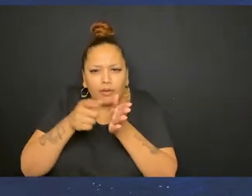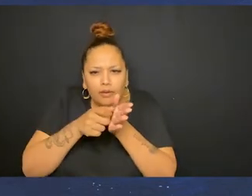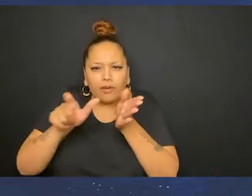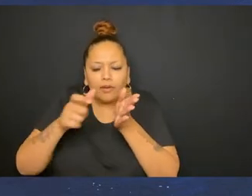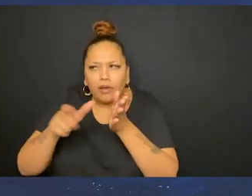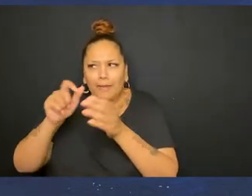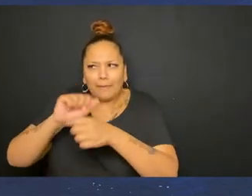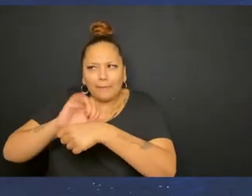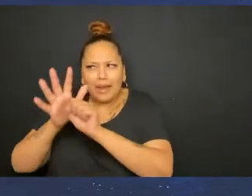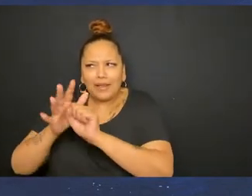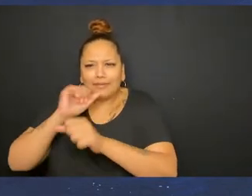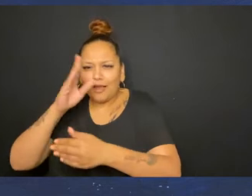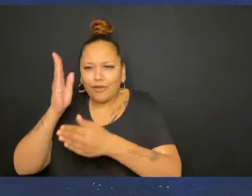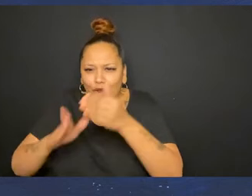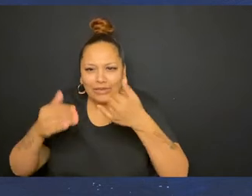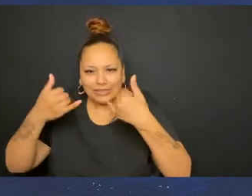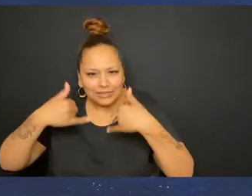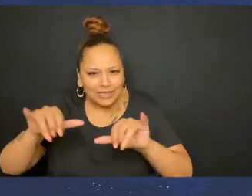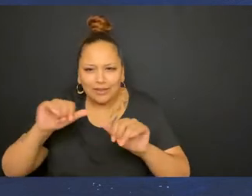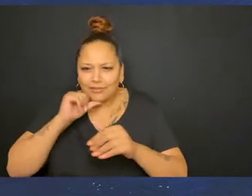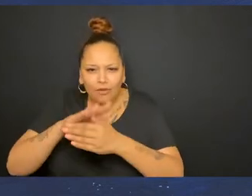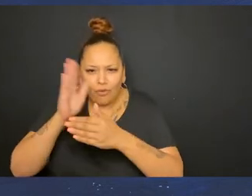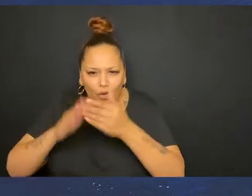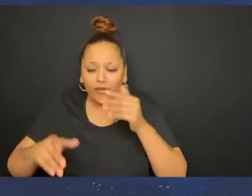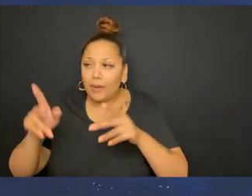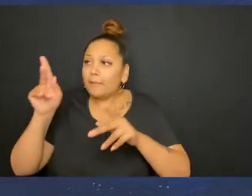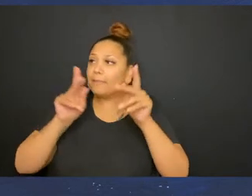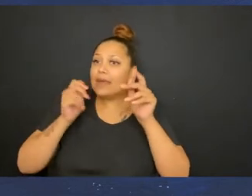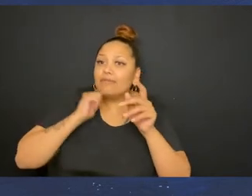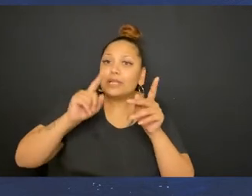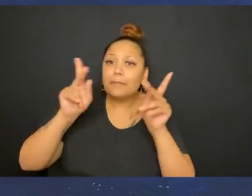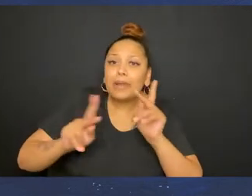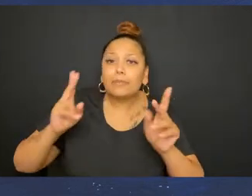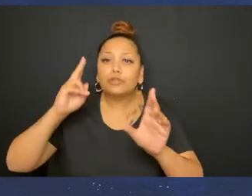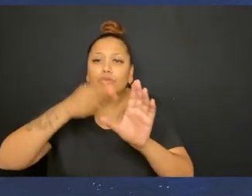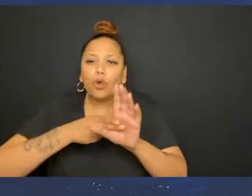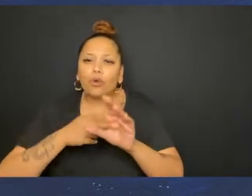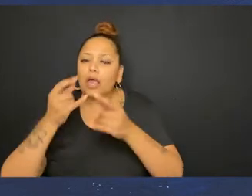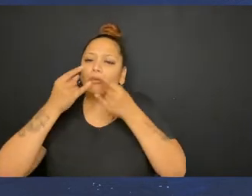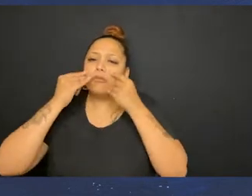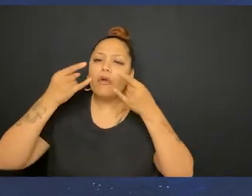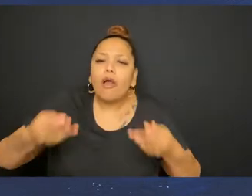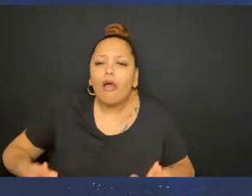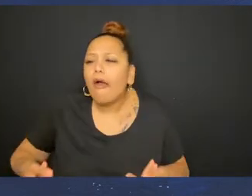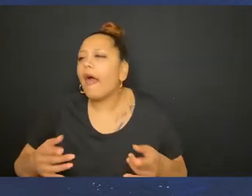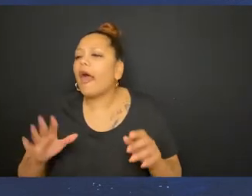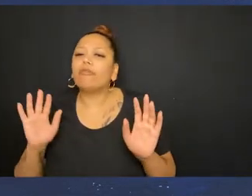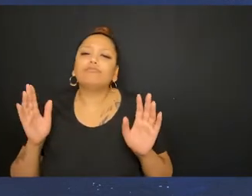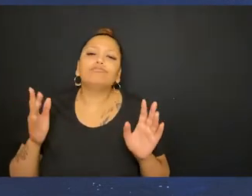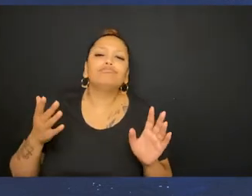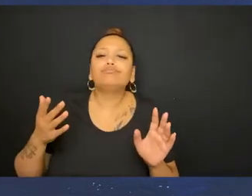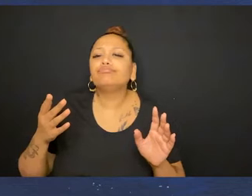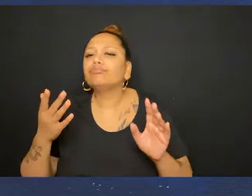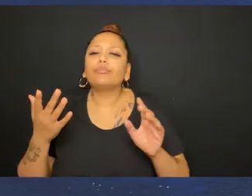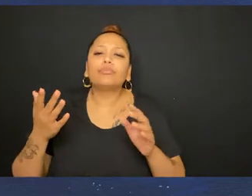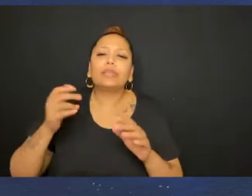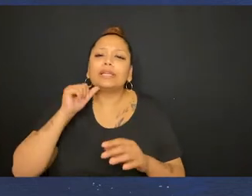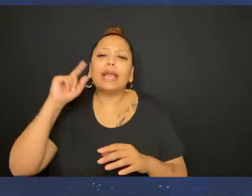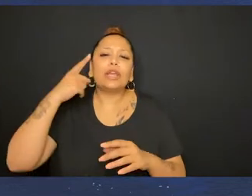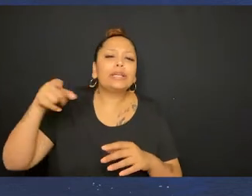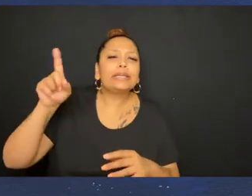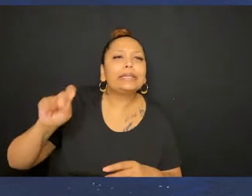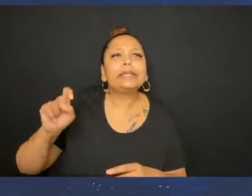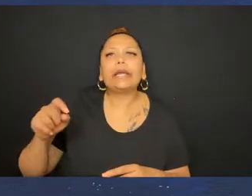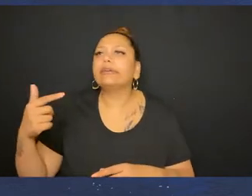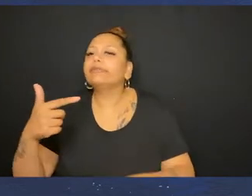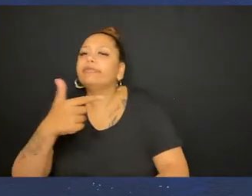Because the pandemic wasn't over It still isn't over And every time people, like, rejoiced And, like, took their masks